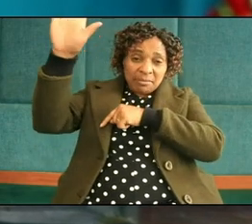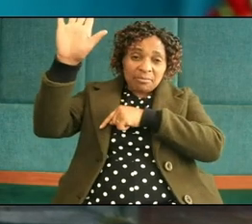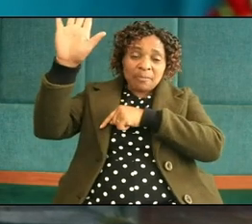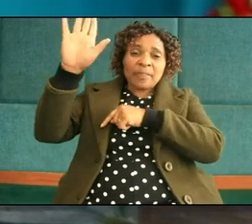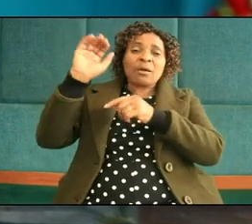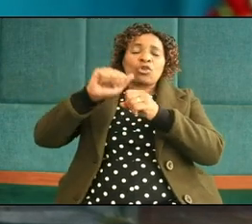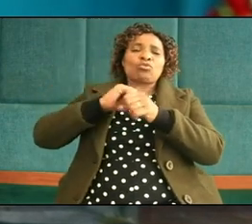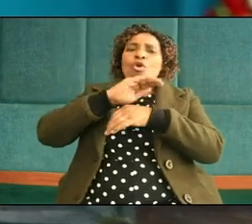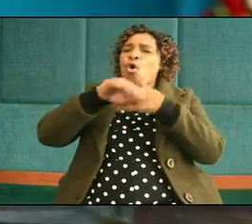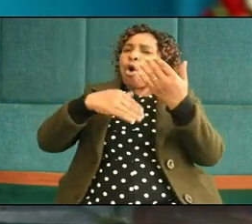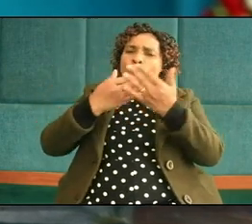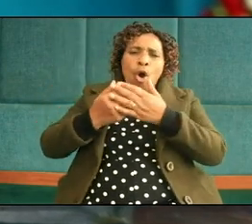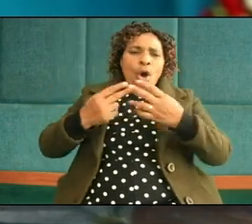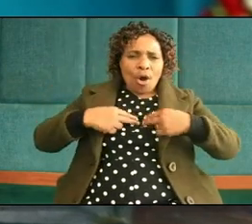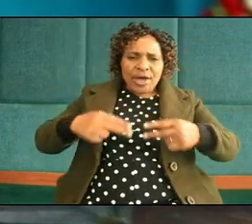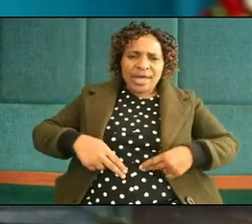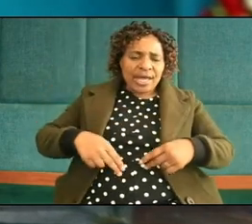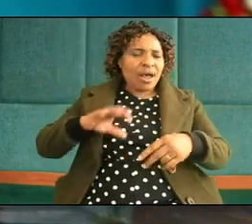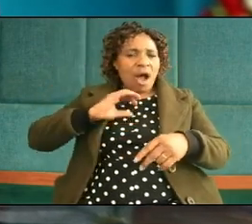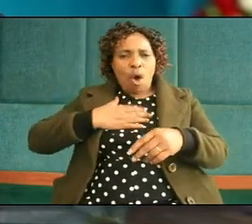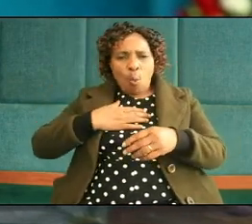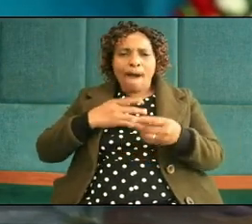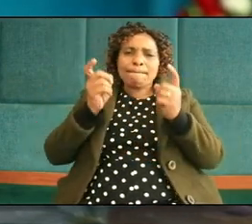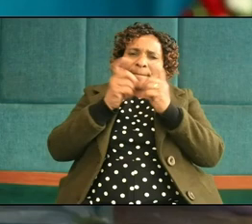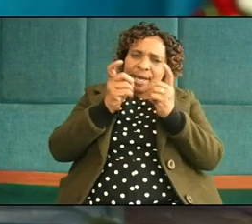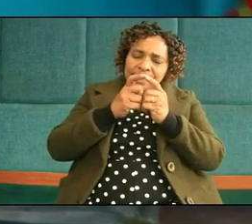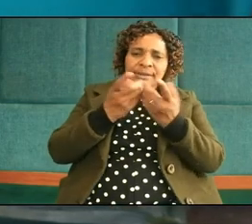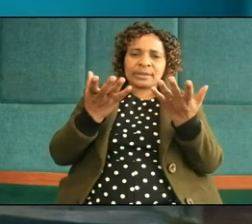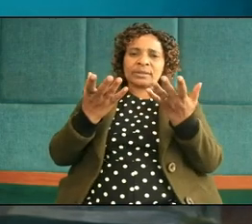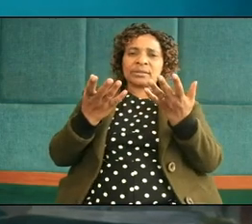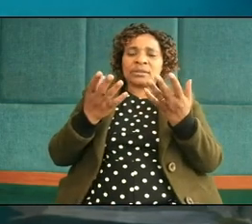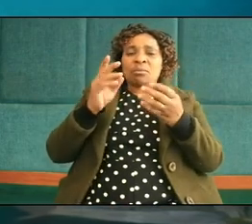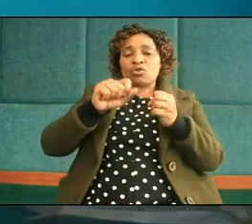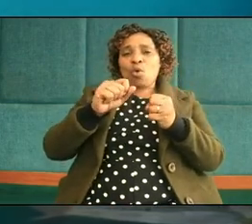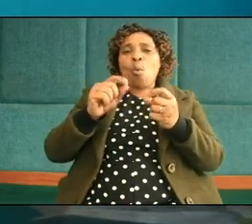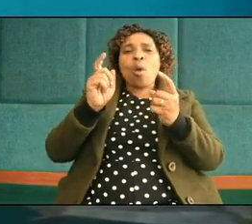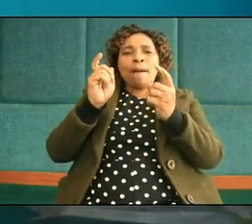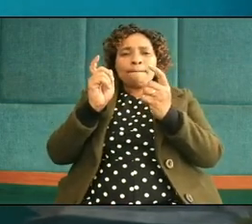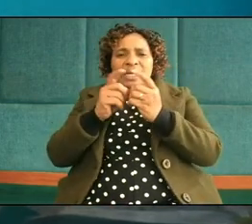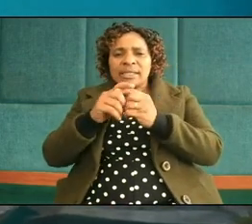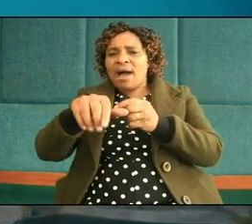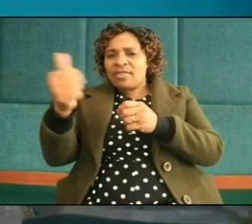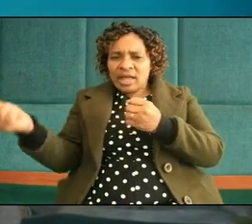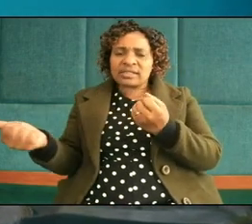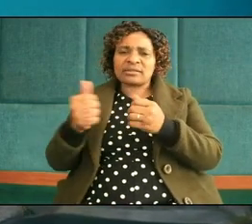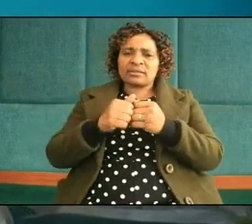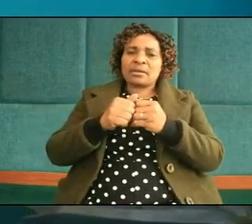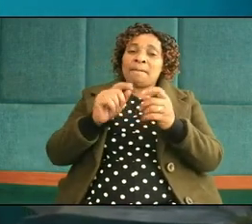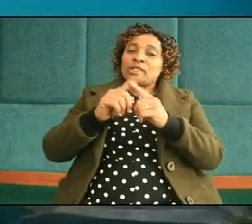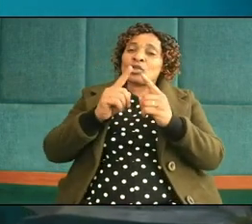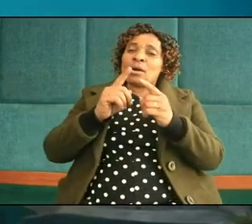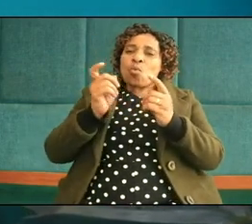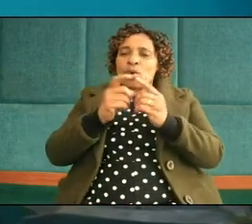all your wounds in one way or another one we have wounded others or we are all our own